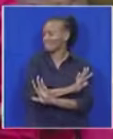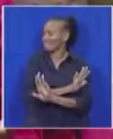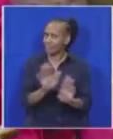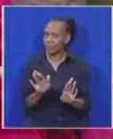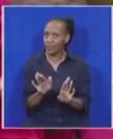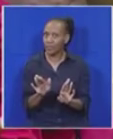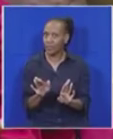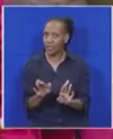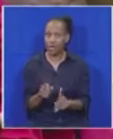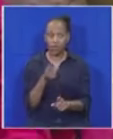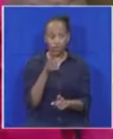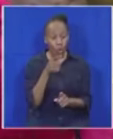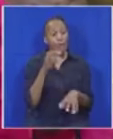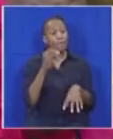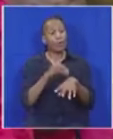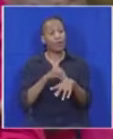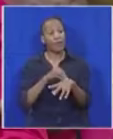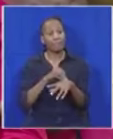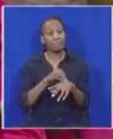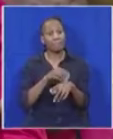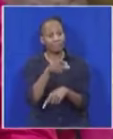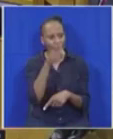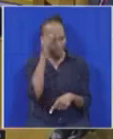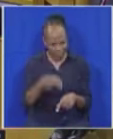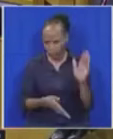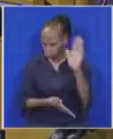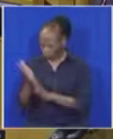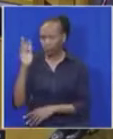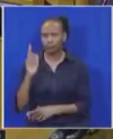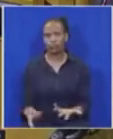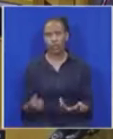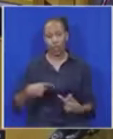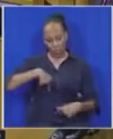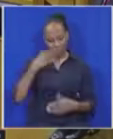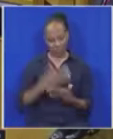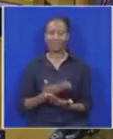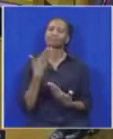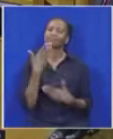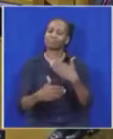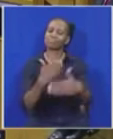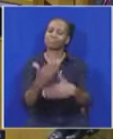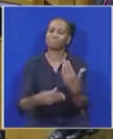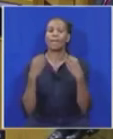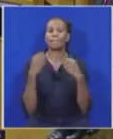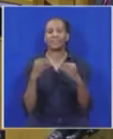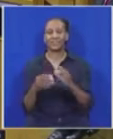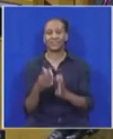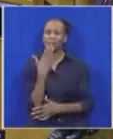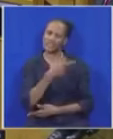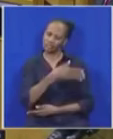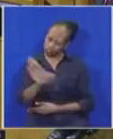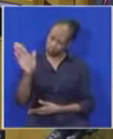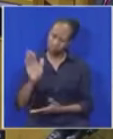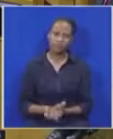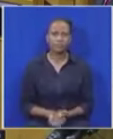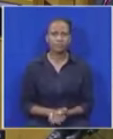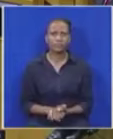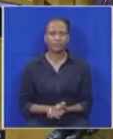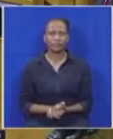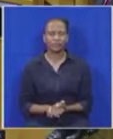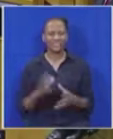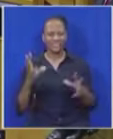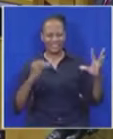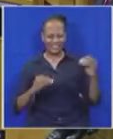a constitutional delinquent. You have to leave. Then we can proceed with the business of the house. I'm sure each and every one of us are